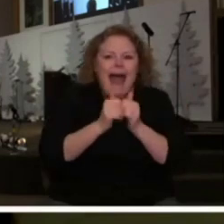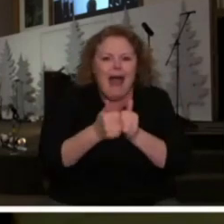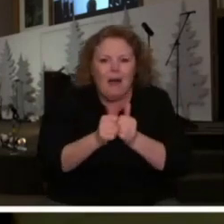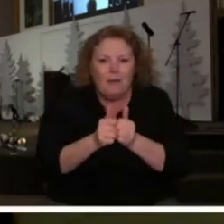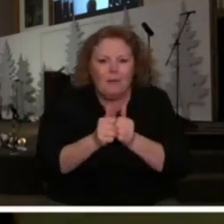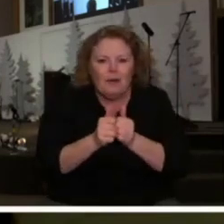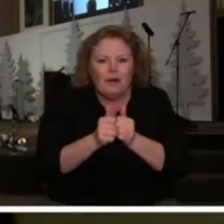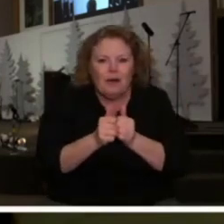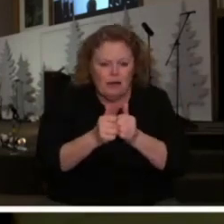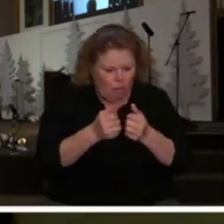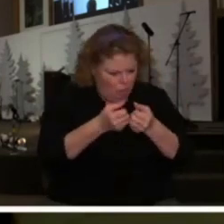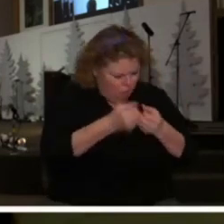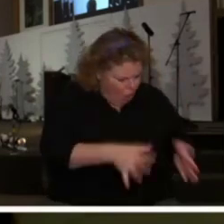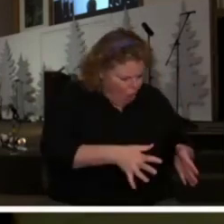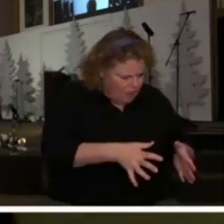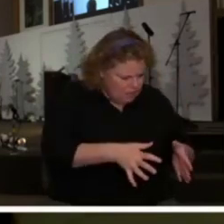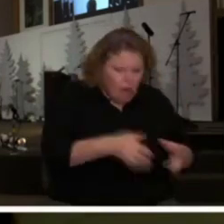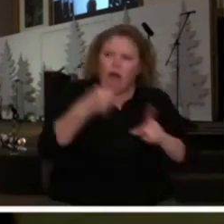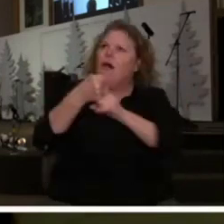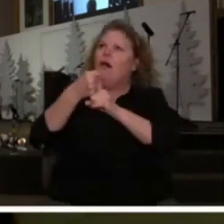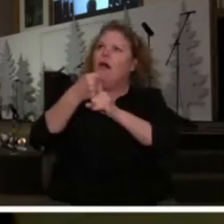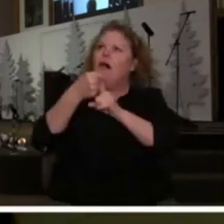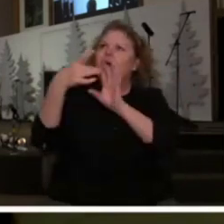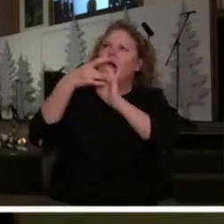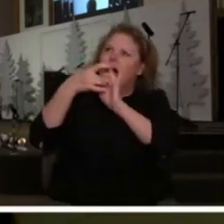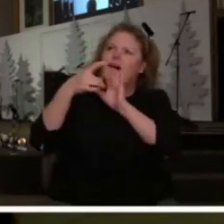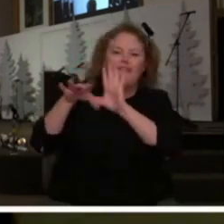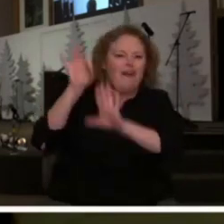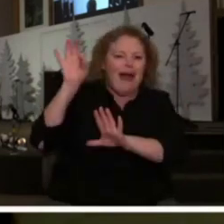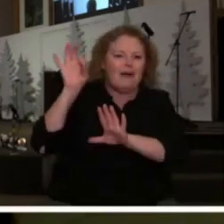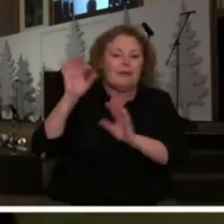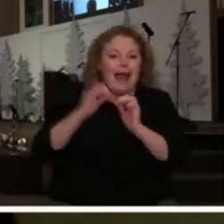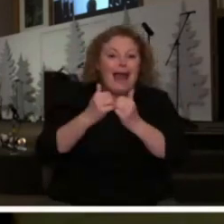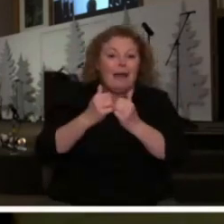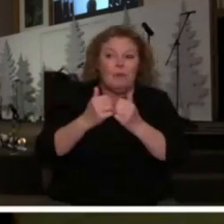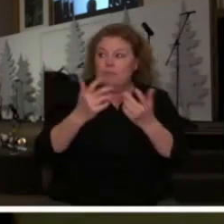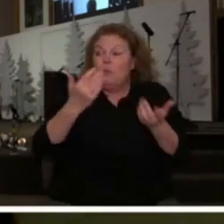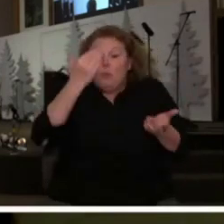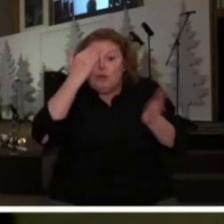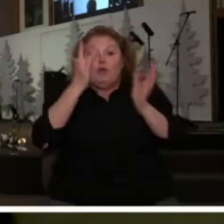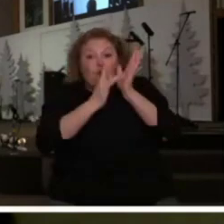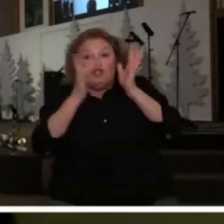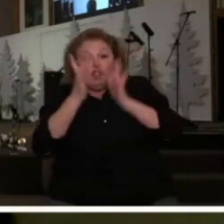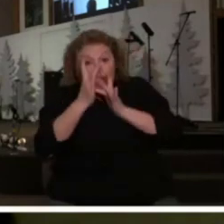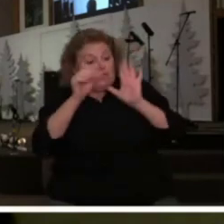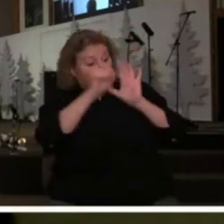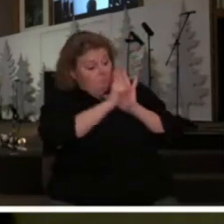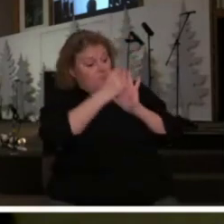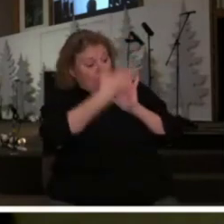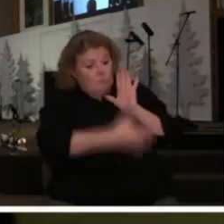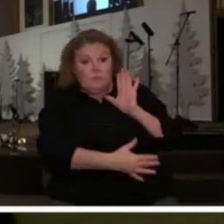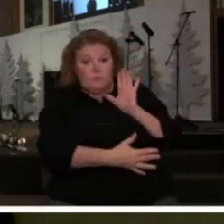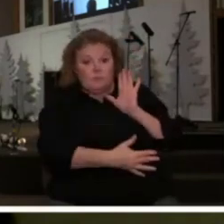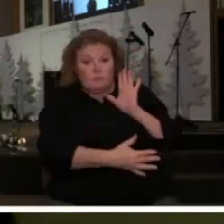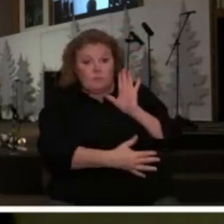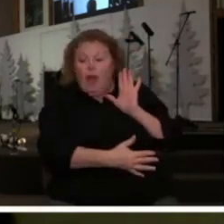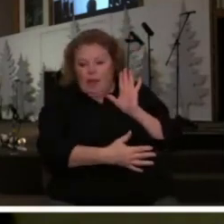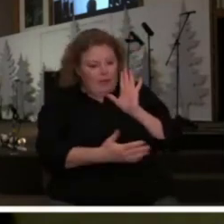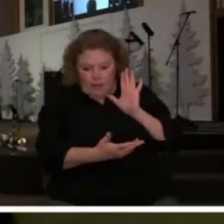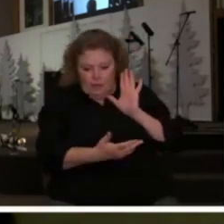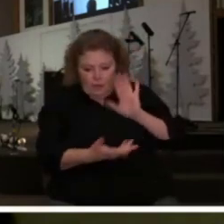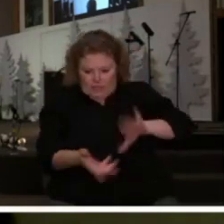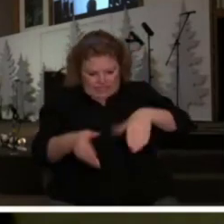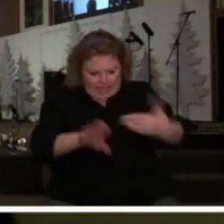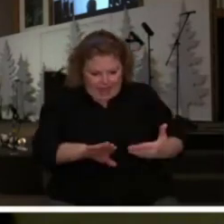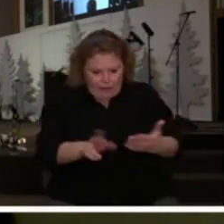lost to found? We know that Jesus did His part on the cross and He rose from the dead, He was resurrected